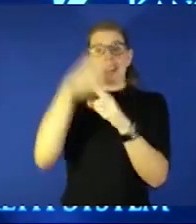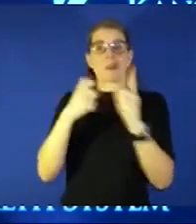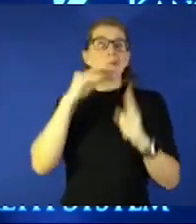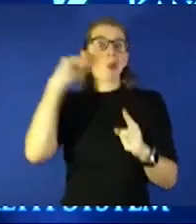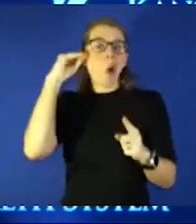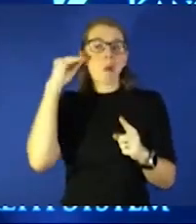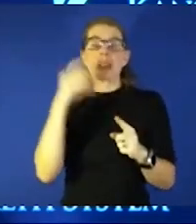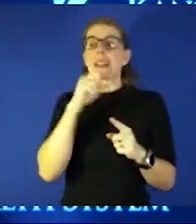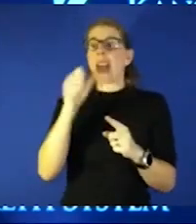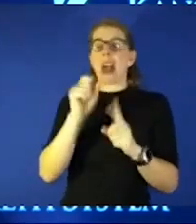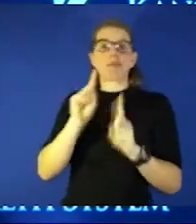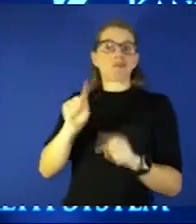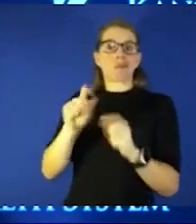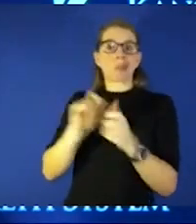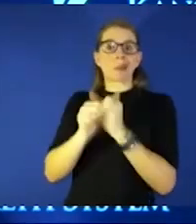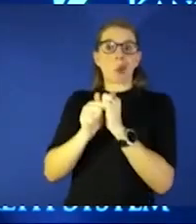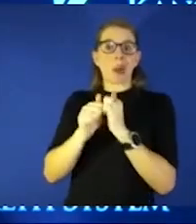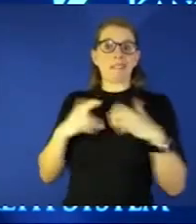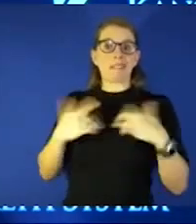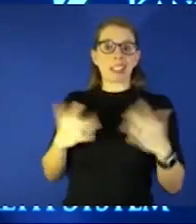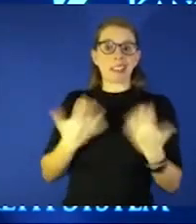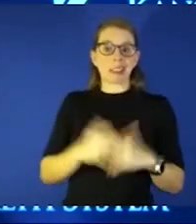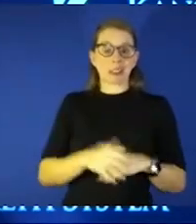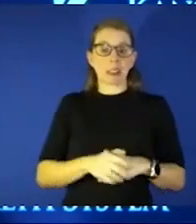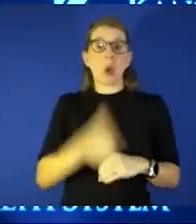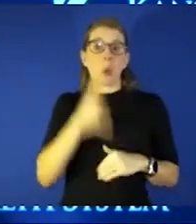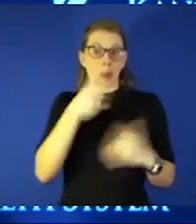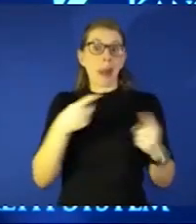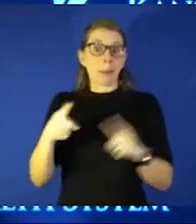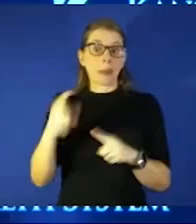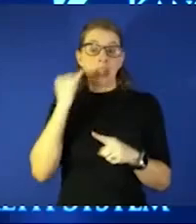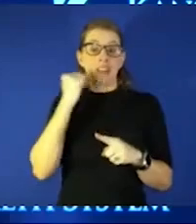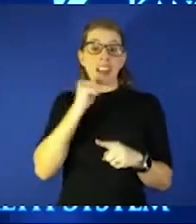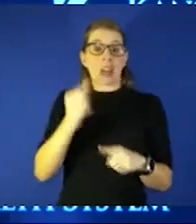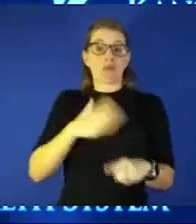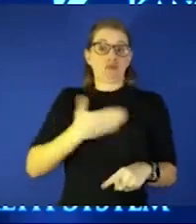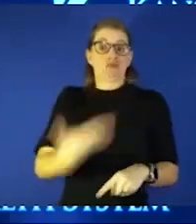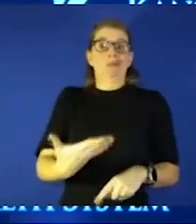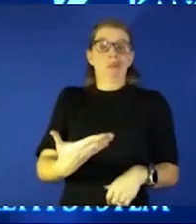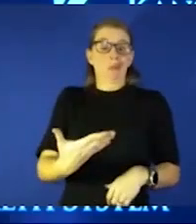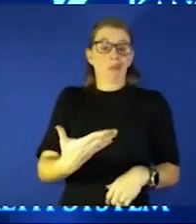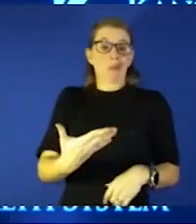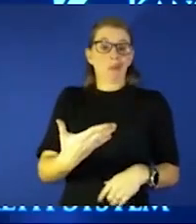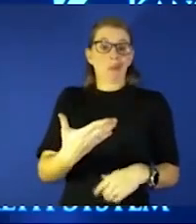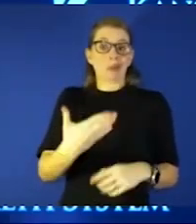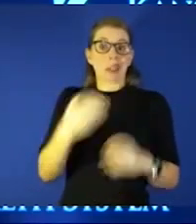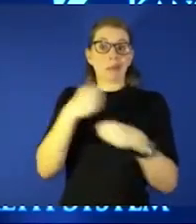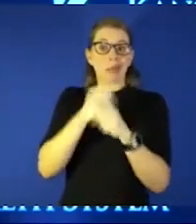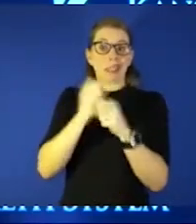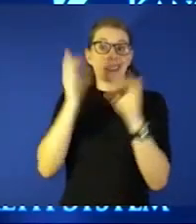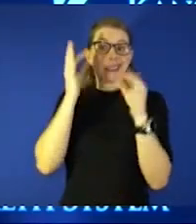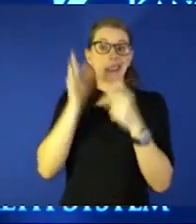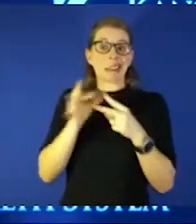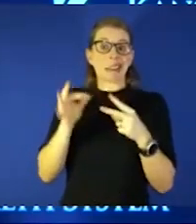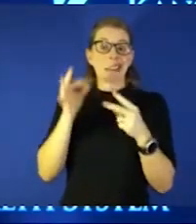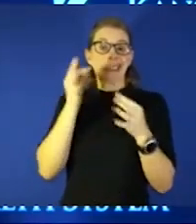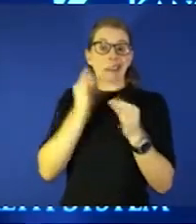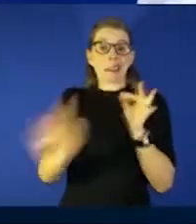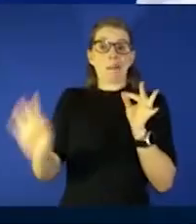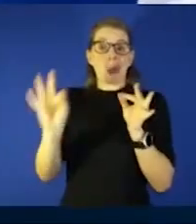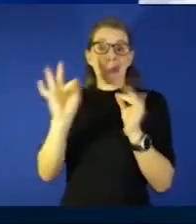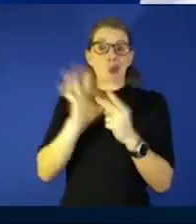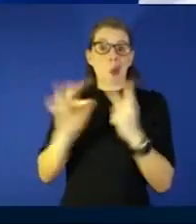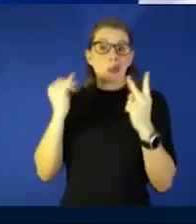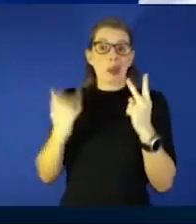that's what we face if we're not willing to make the simple choice now Hawkeye it's about the simple choice